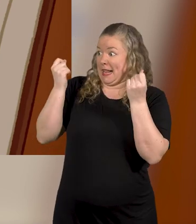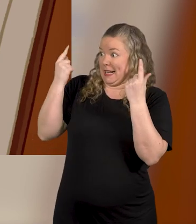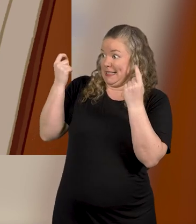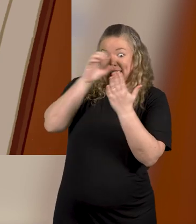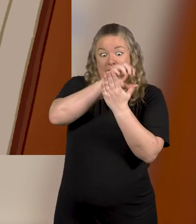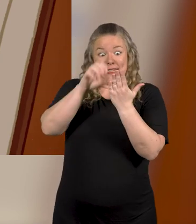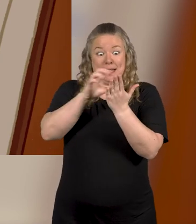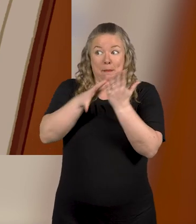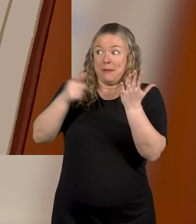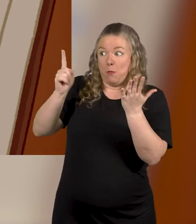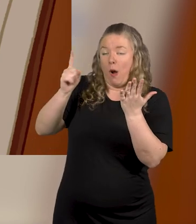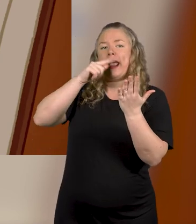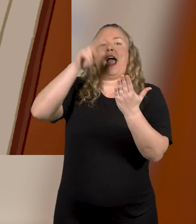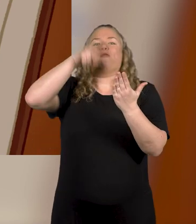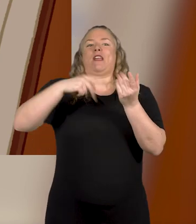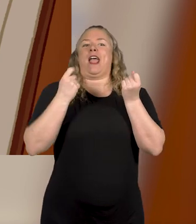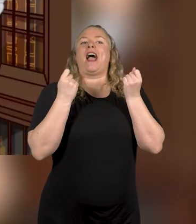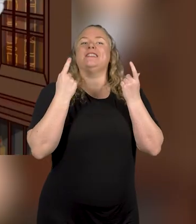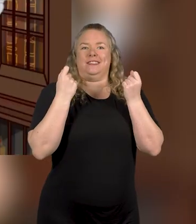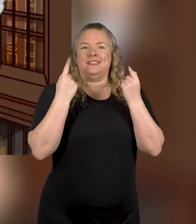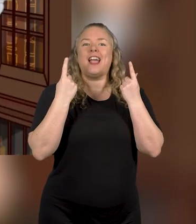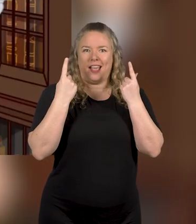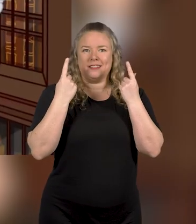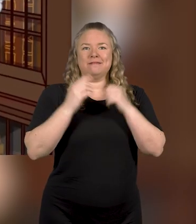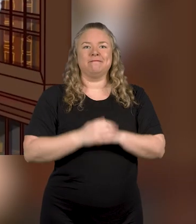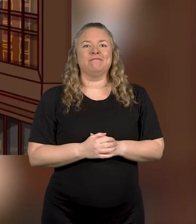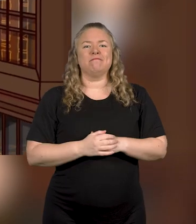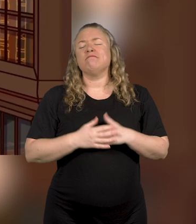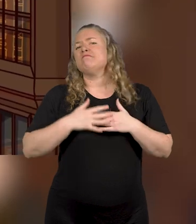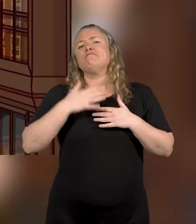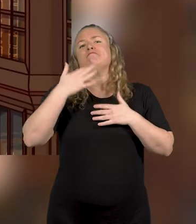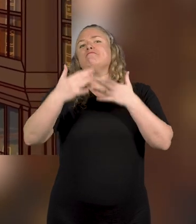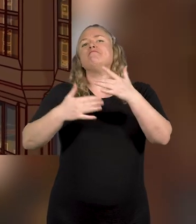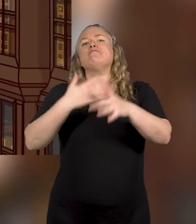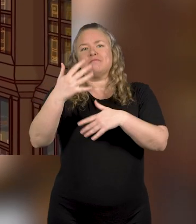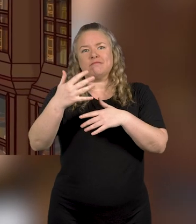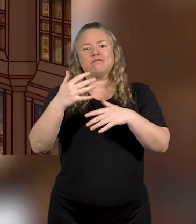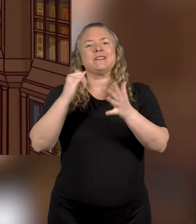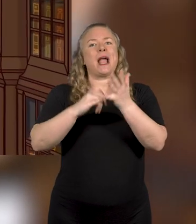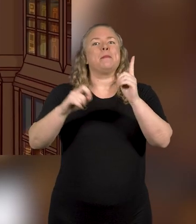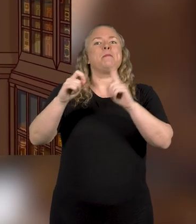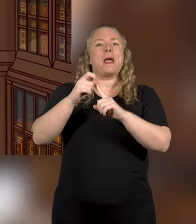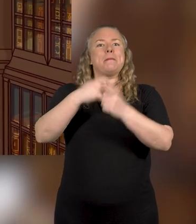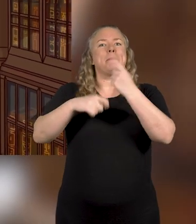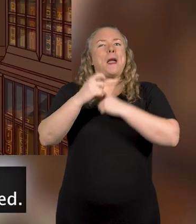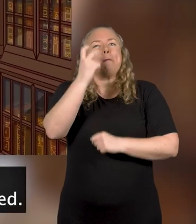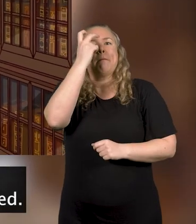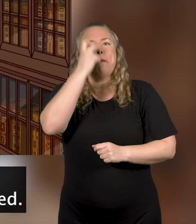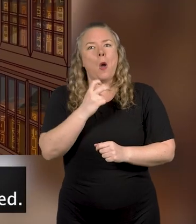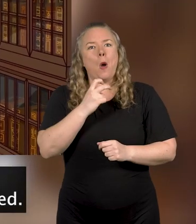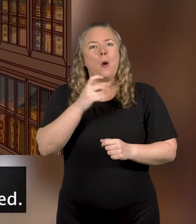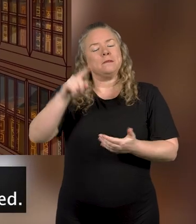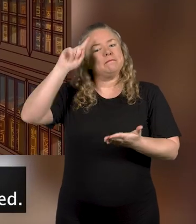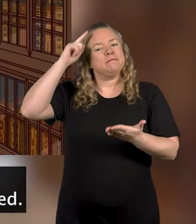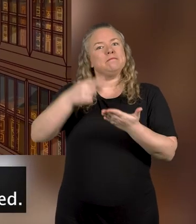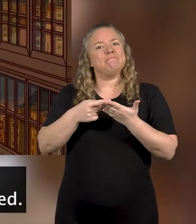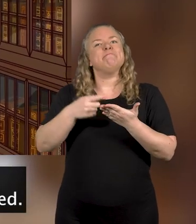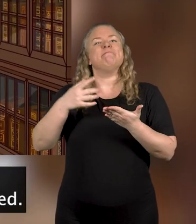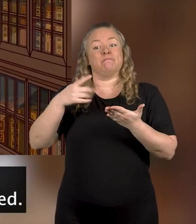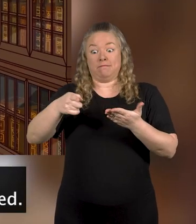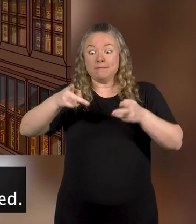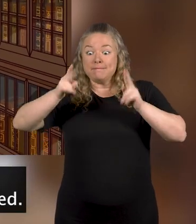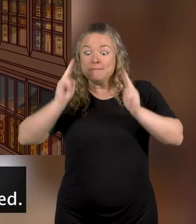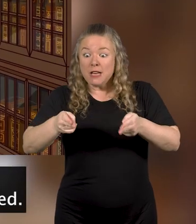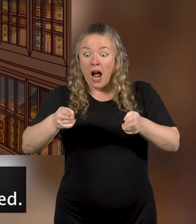the symbols mean to understand it. Many years later, when Pepys was an old man, he decided that he did